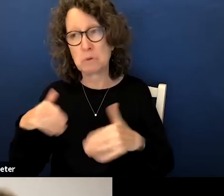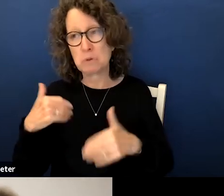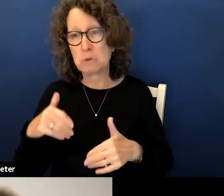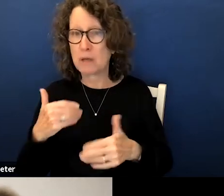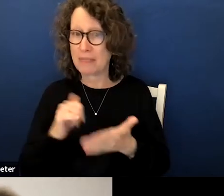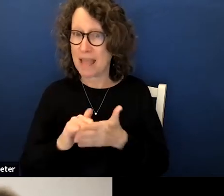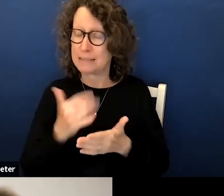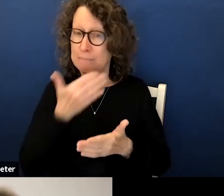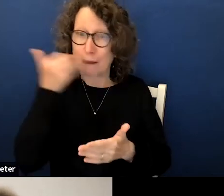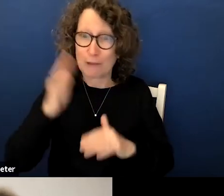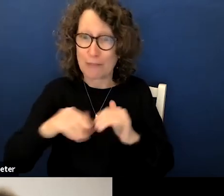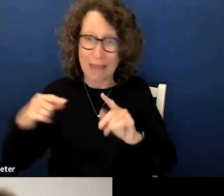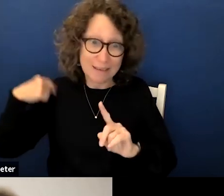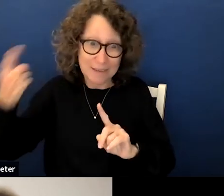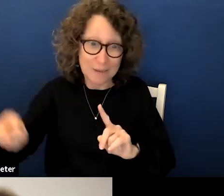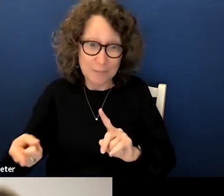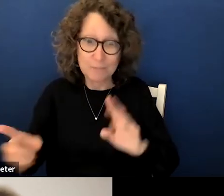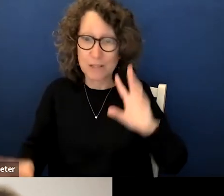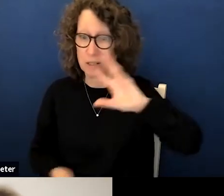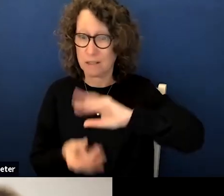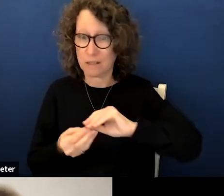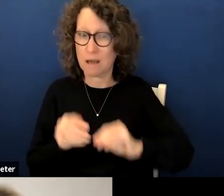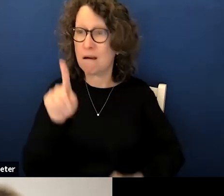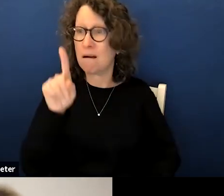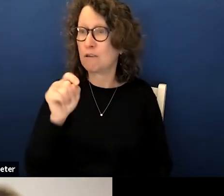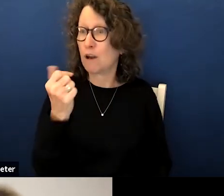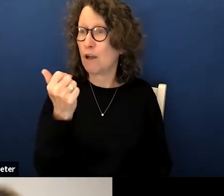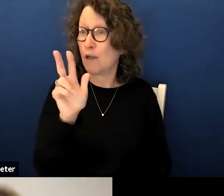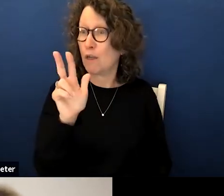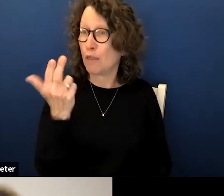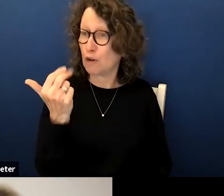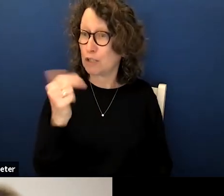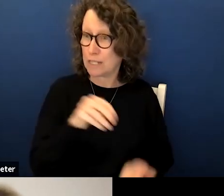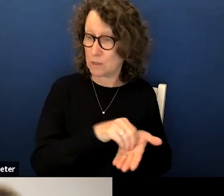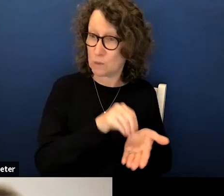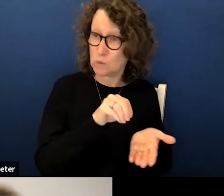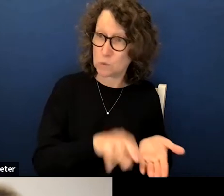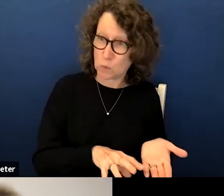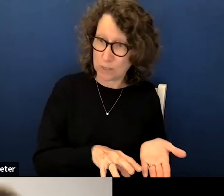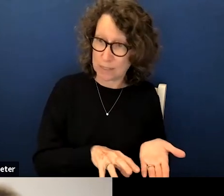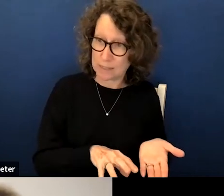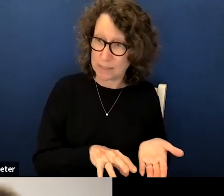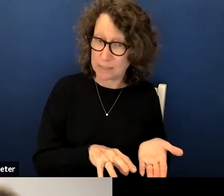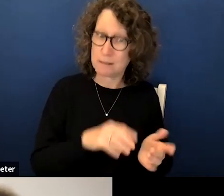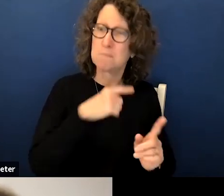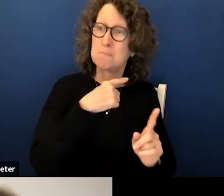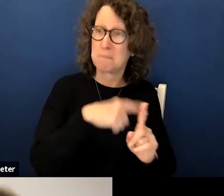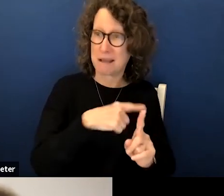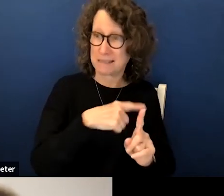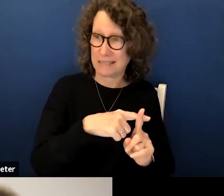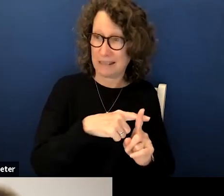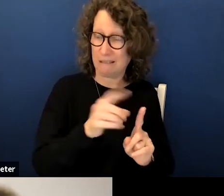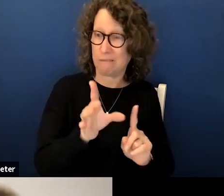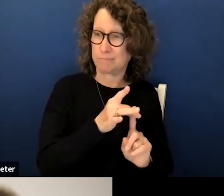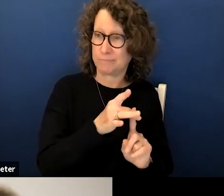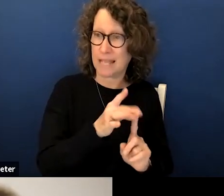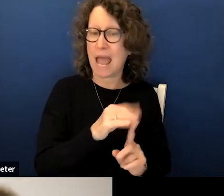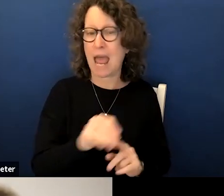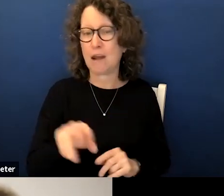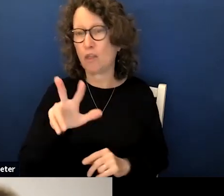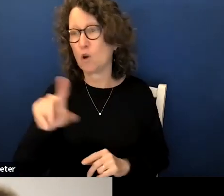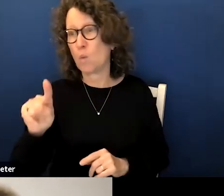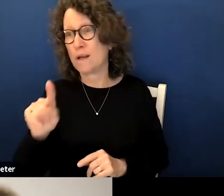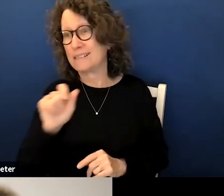direction question in total we've had 113 students positive and 31 staff